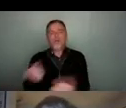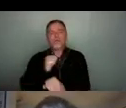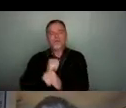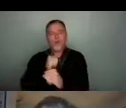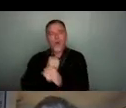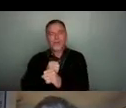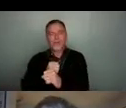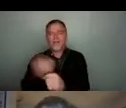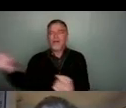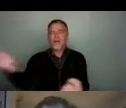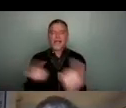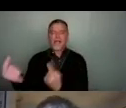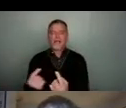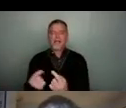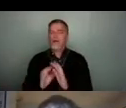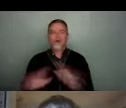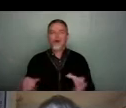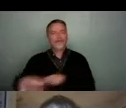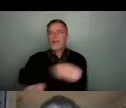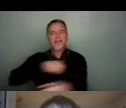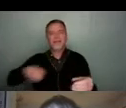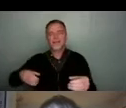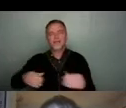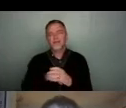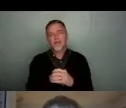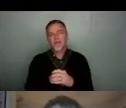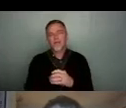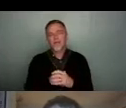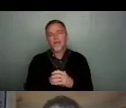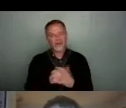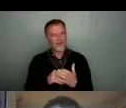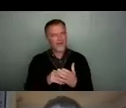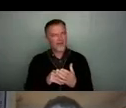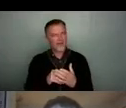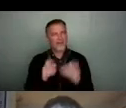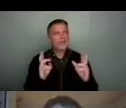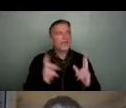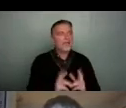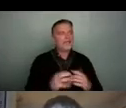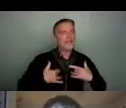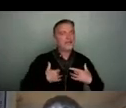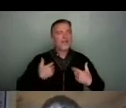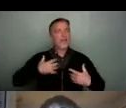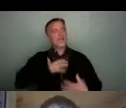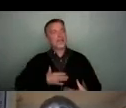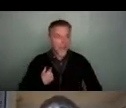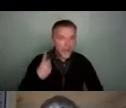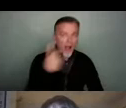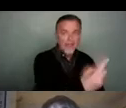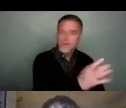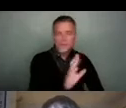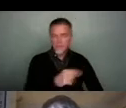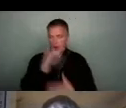rather than kind of trying to replace it. It is, you know, instead of diminishing interest in physical attendance online